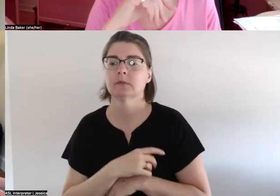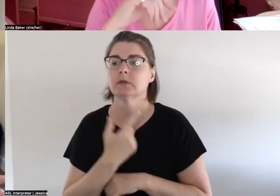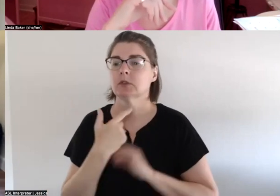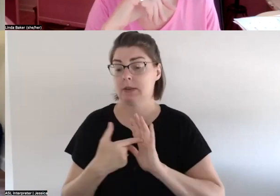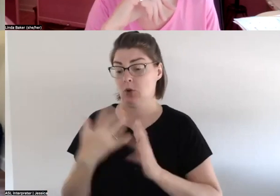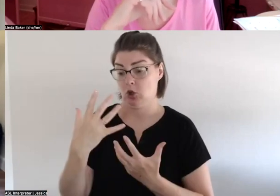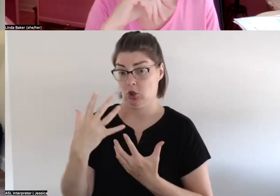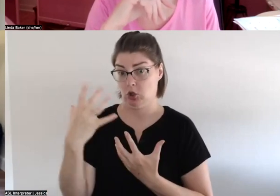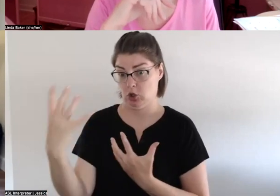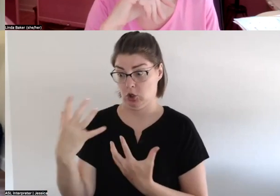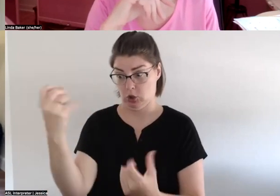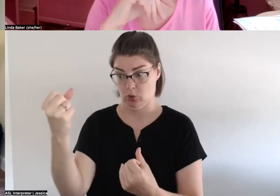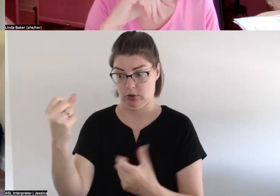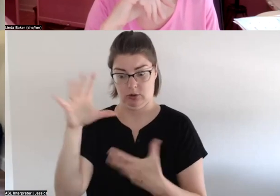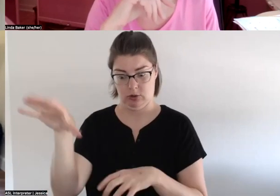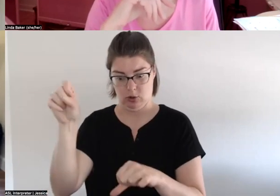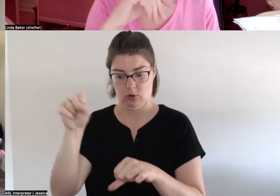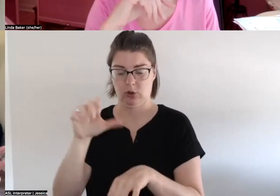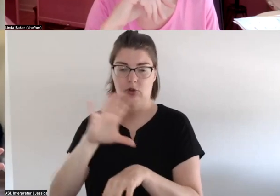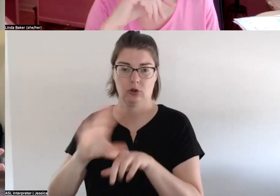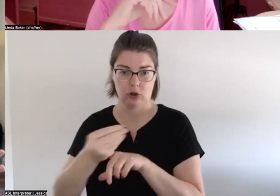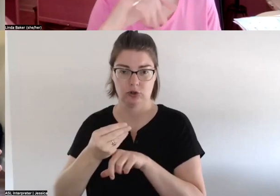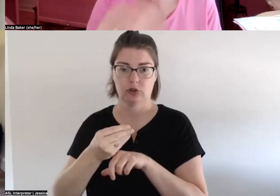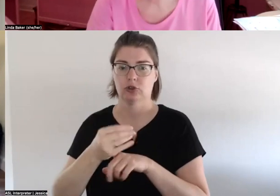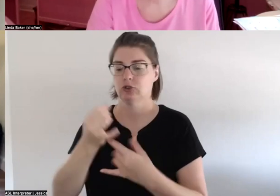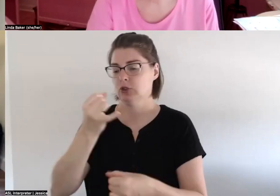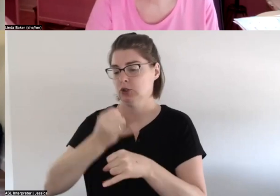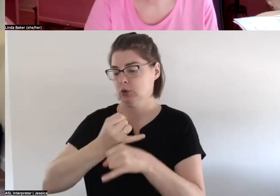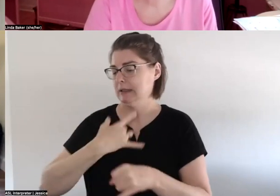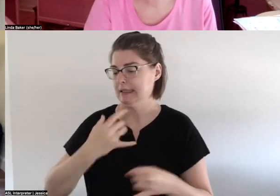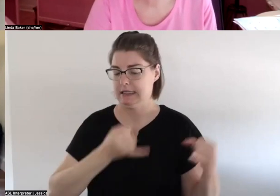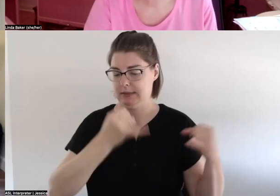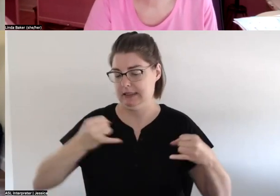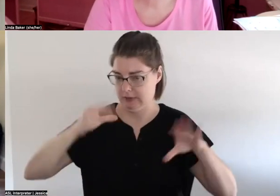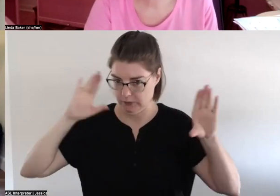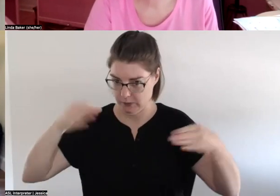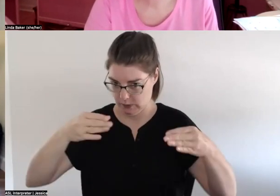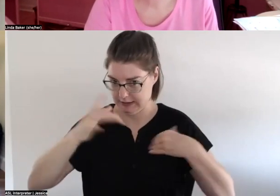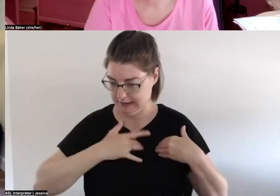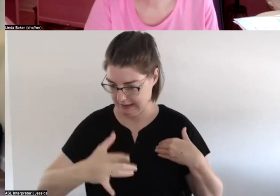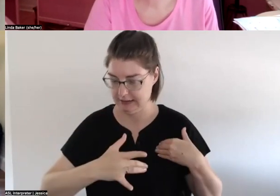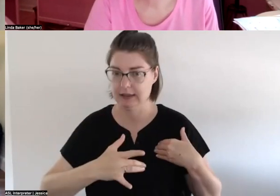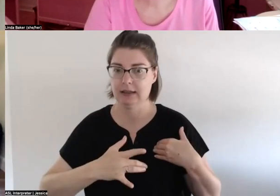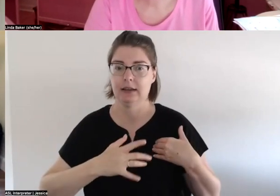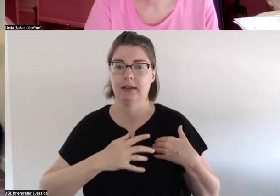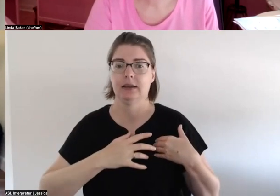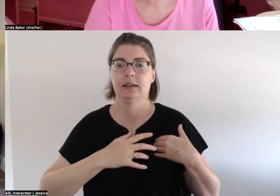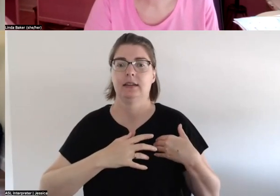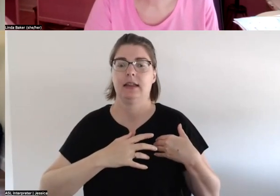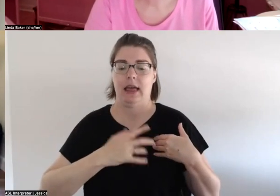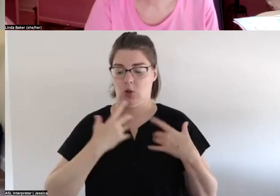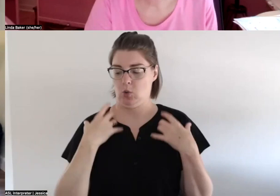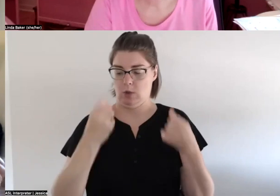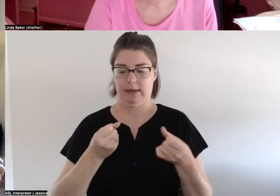culture and institutions are often very individualistic and downloading wellness onto individuals